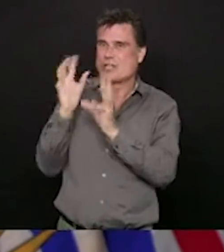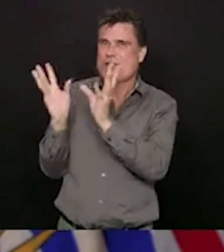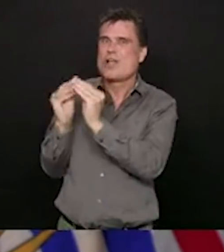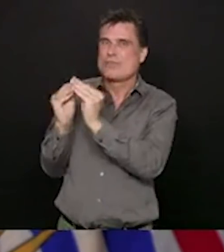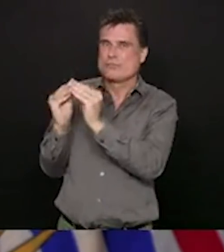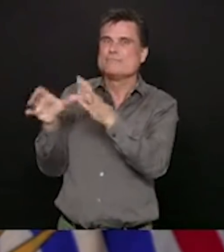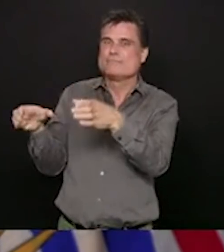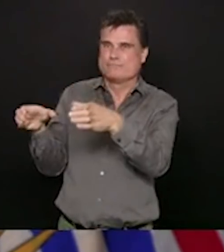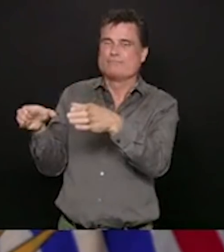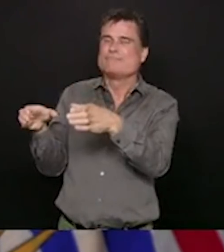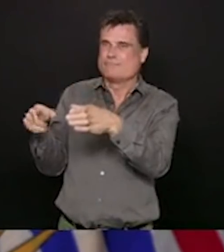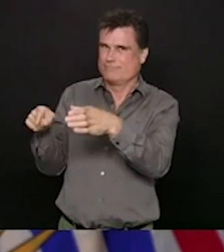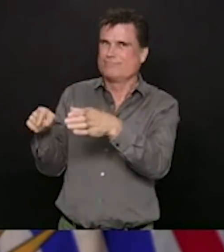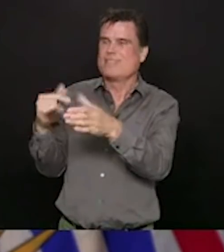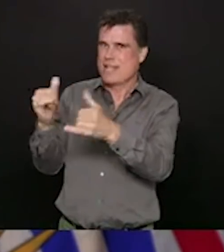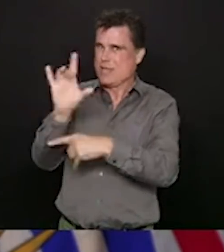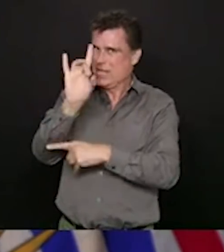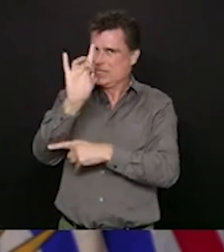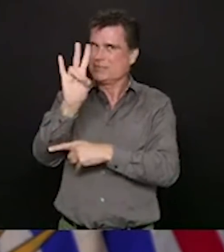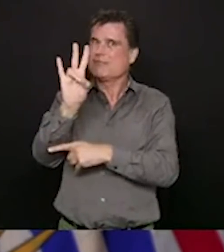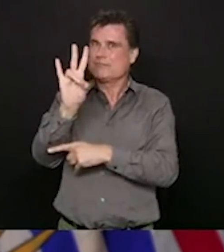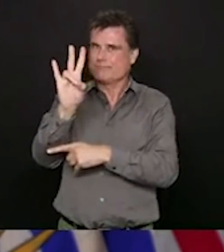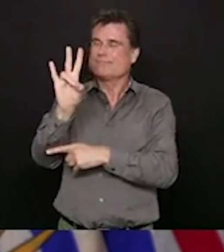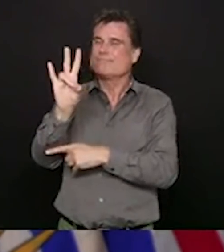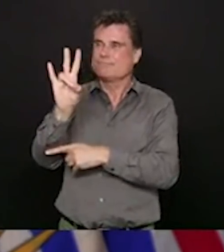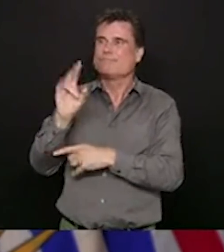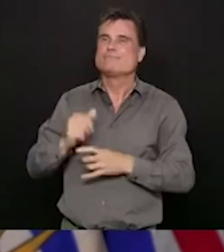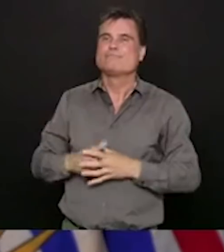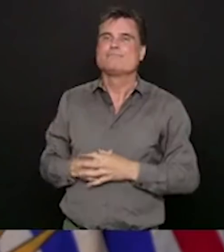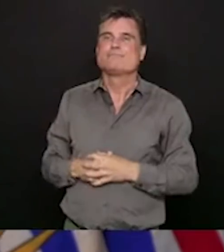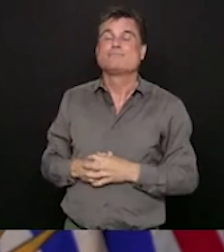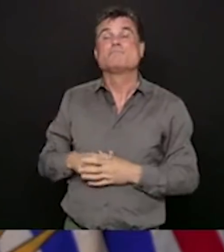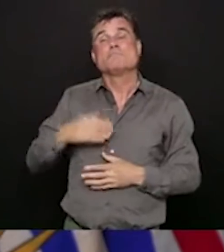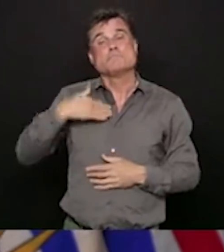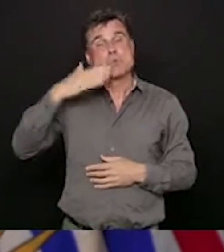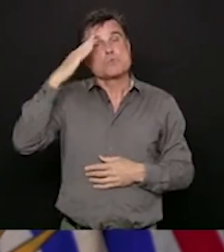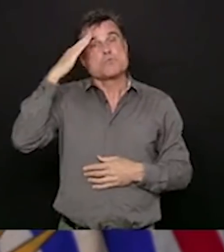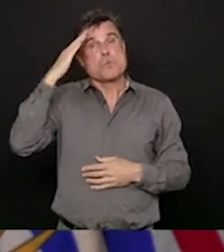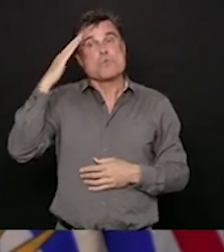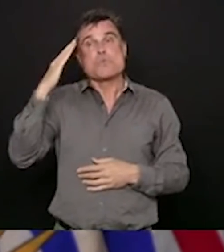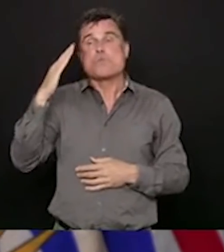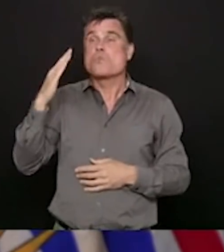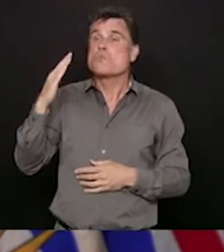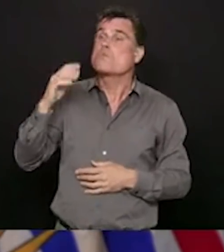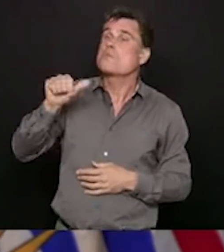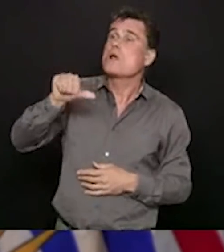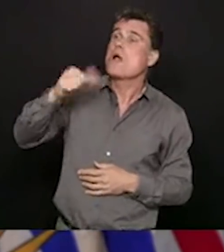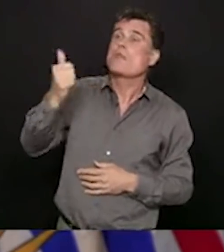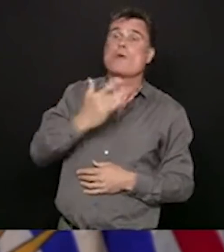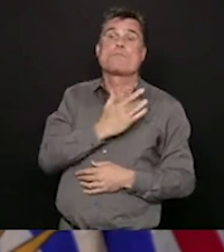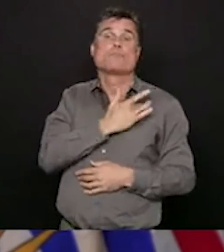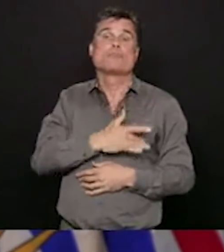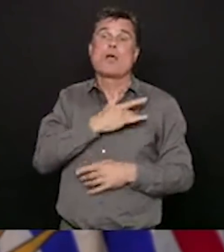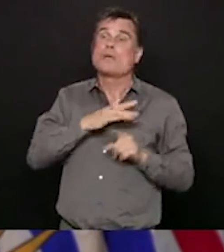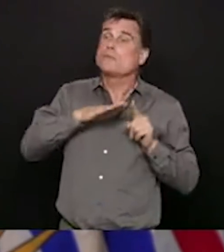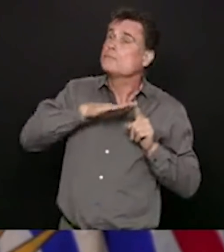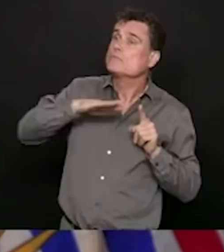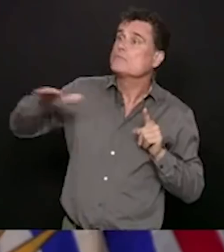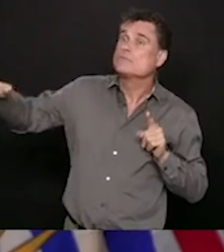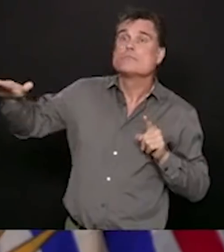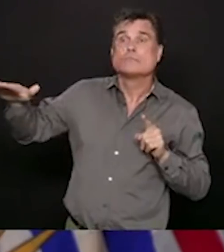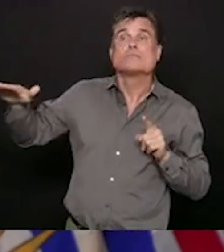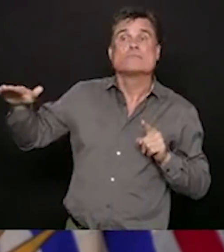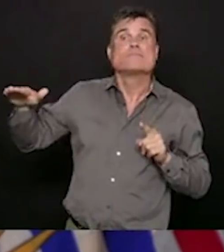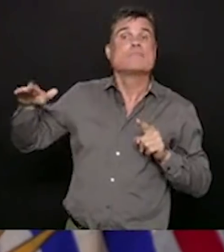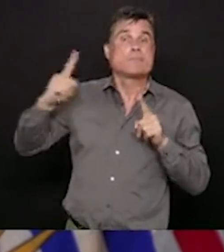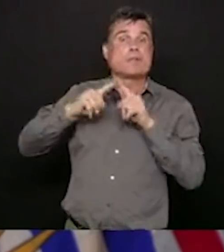and I know there are additional people in other provinces and around the world who had attended that event, and we know that there was at least